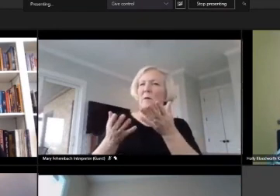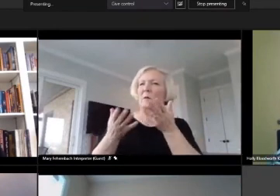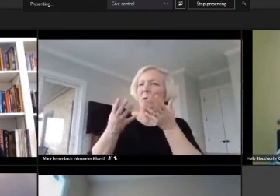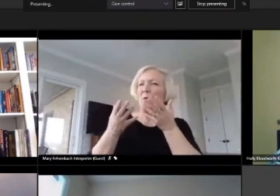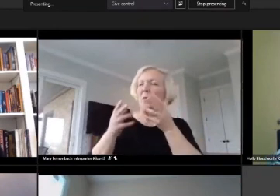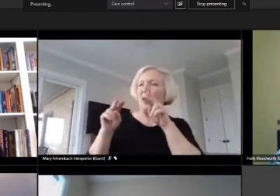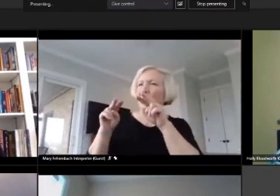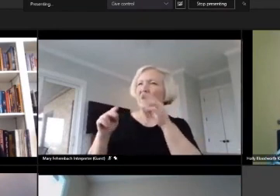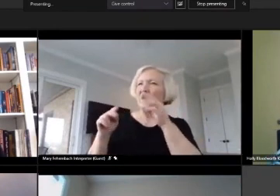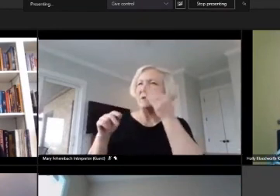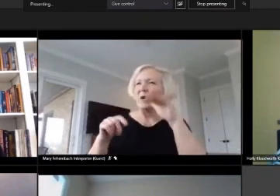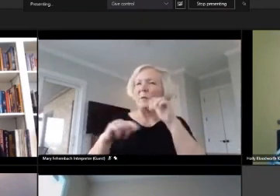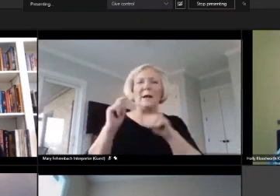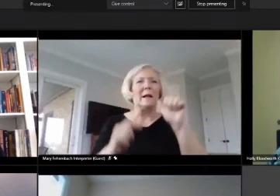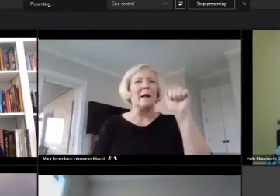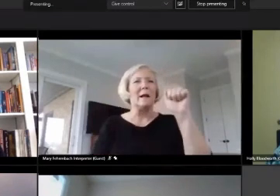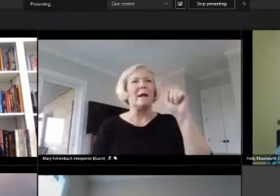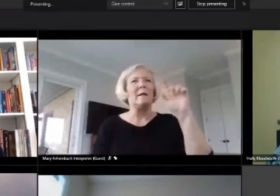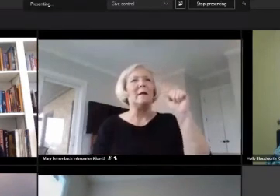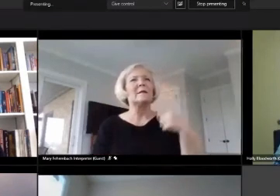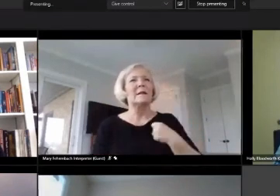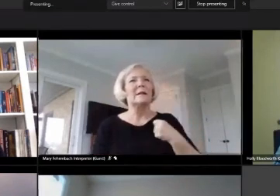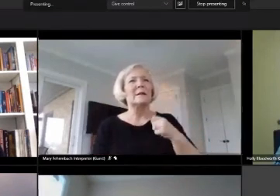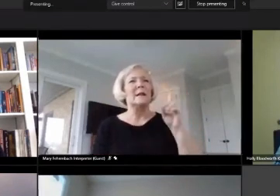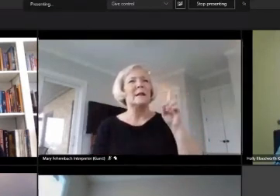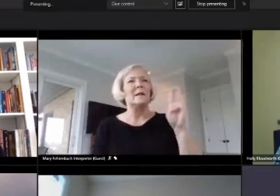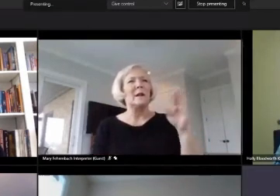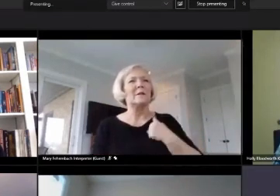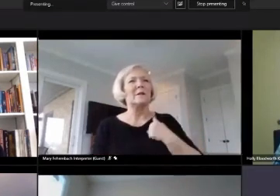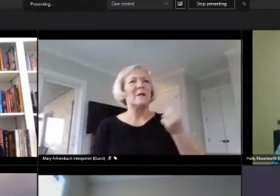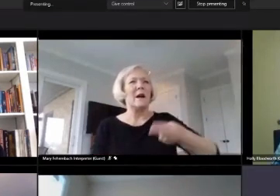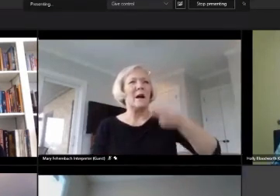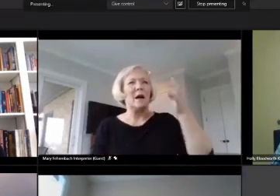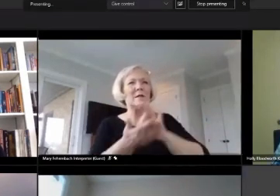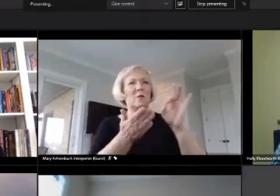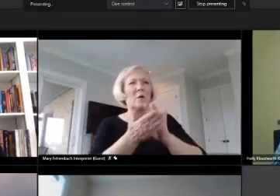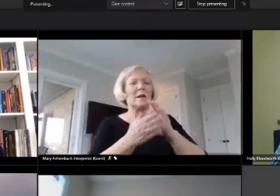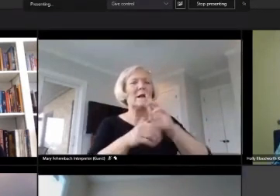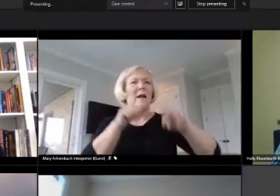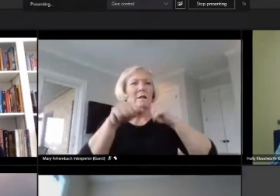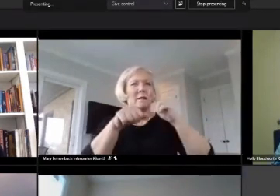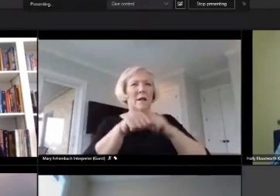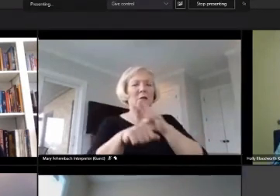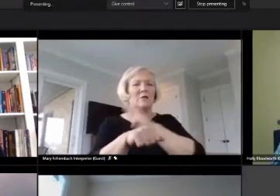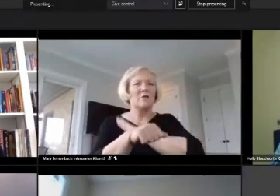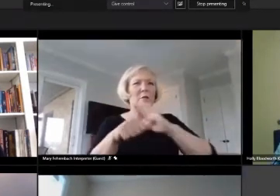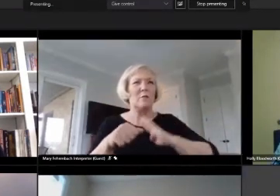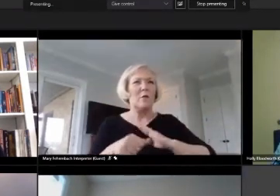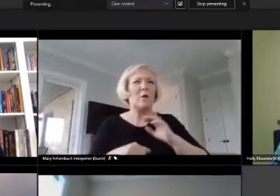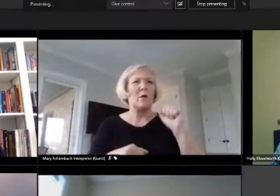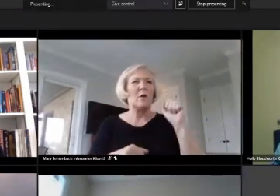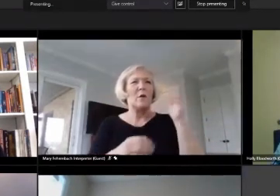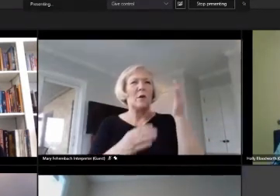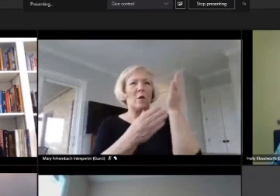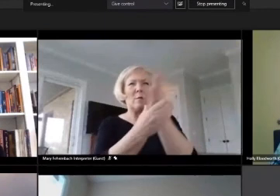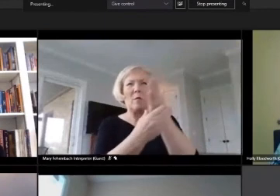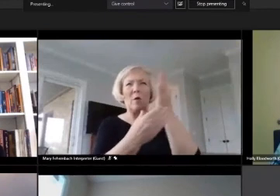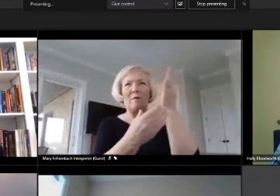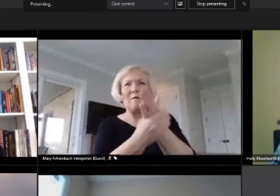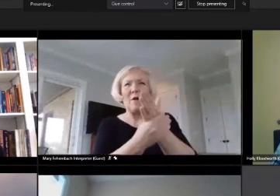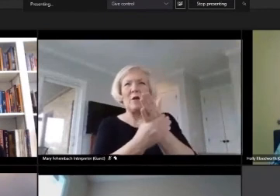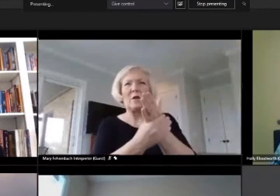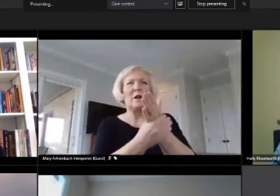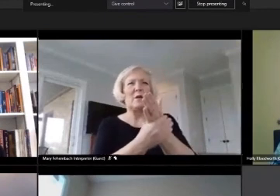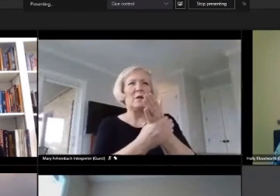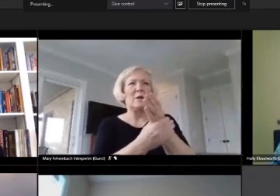a database of high scoring national board portfolio entries that includes the video portion of the